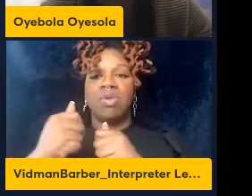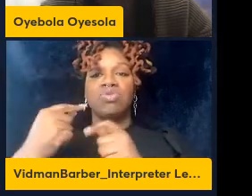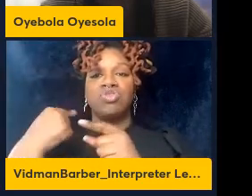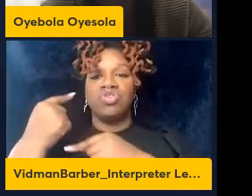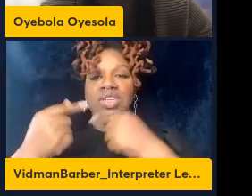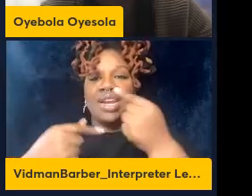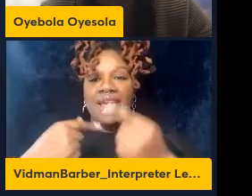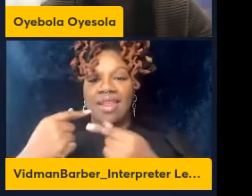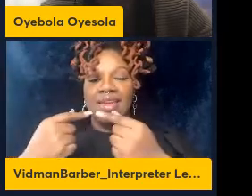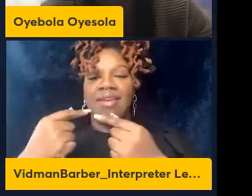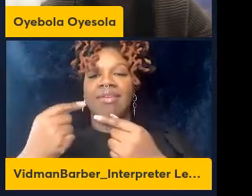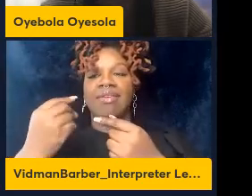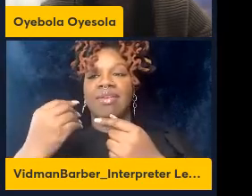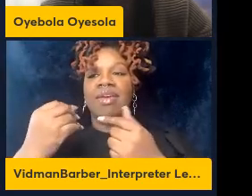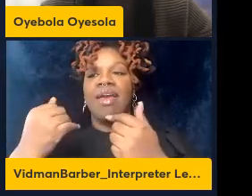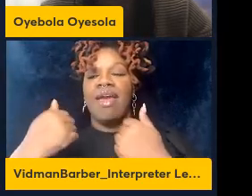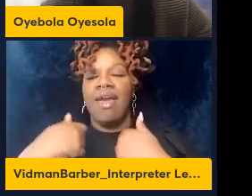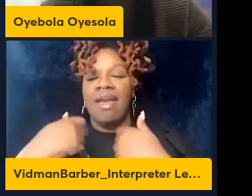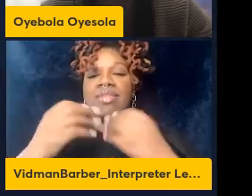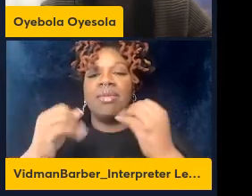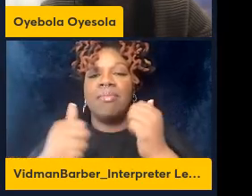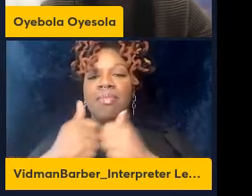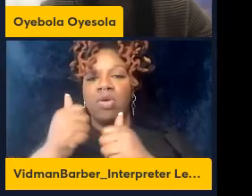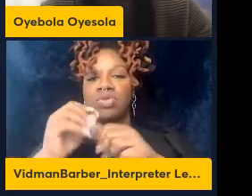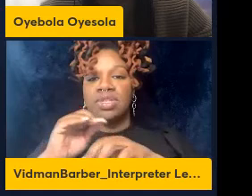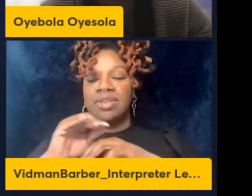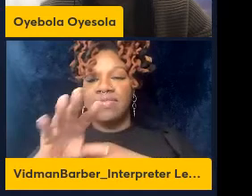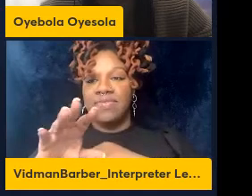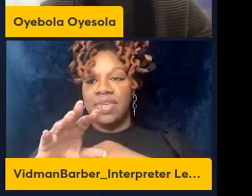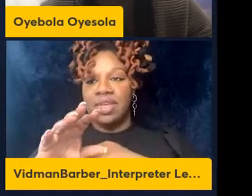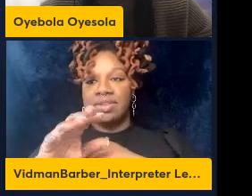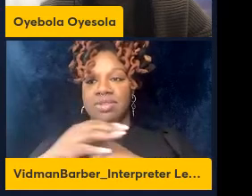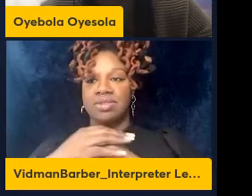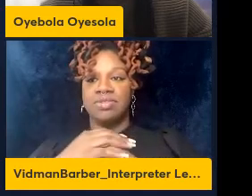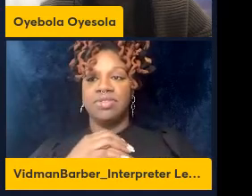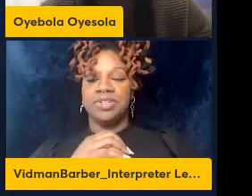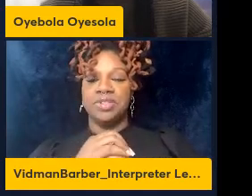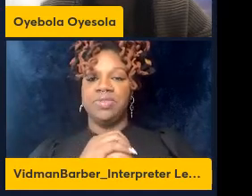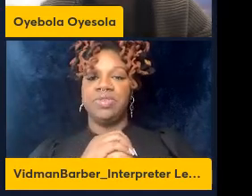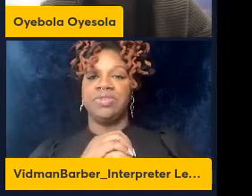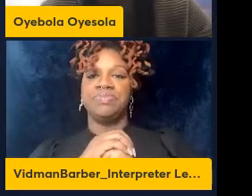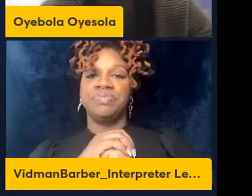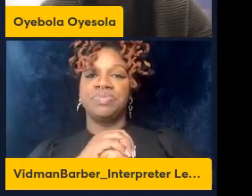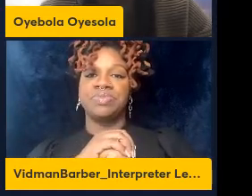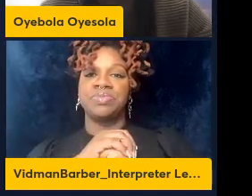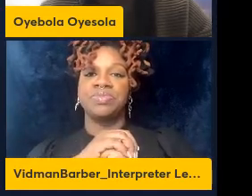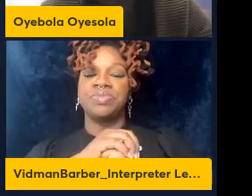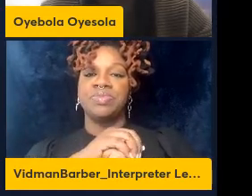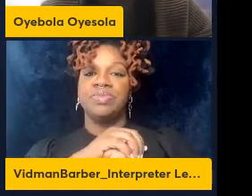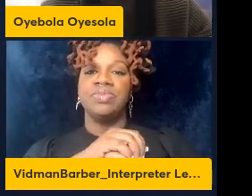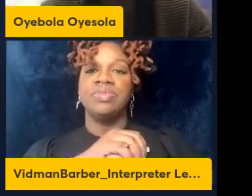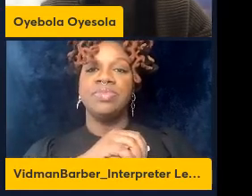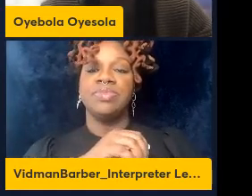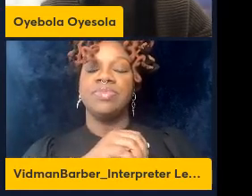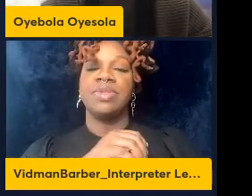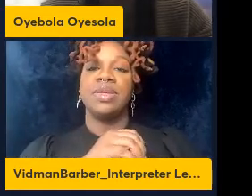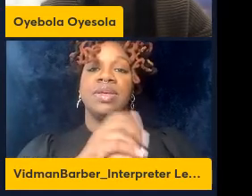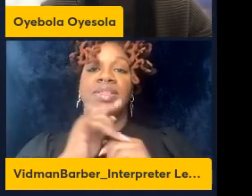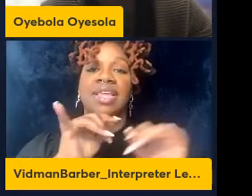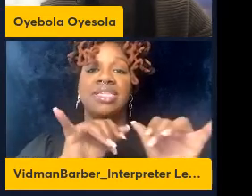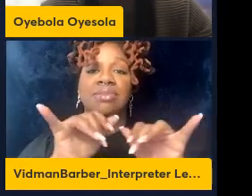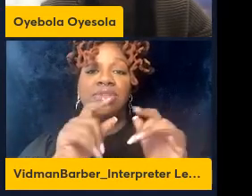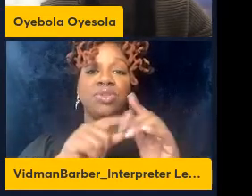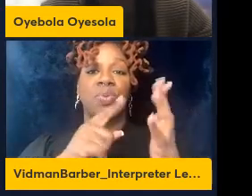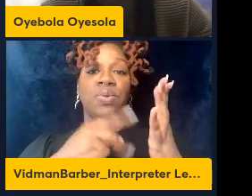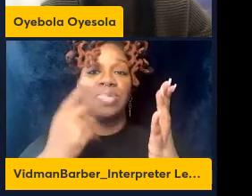on cytokine level in the MLM which is similar to what we see in